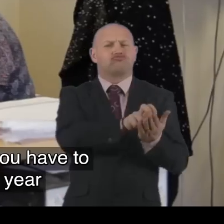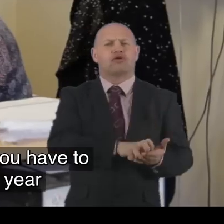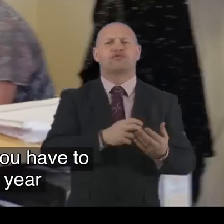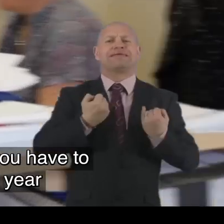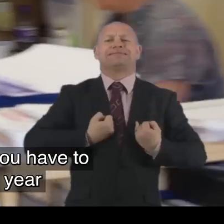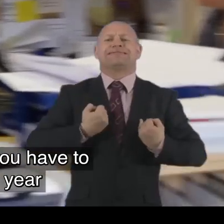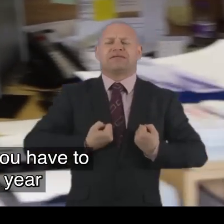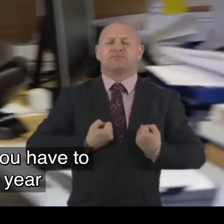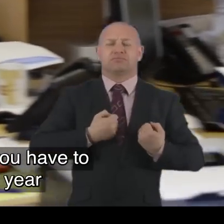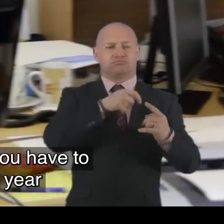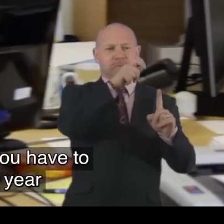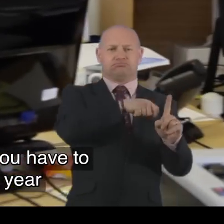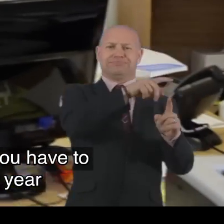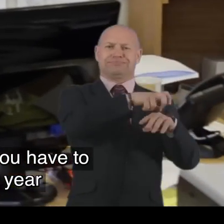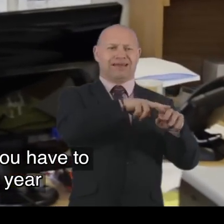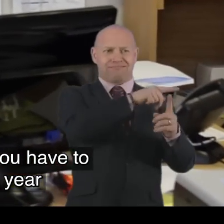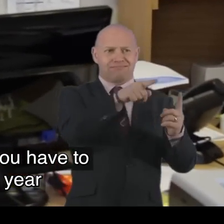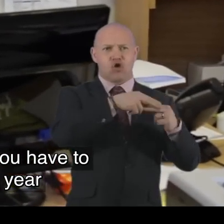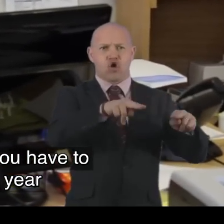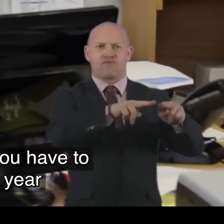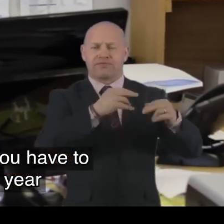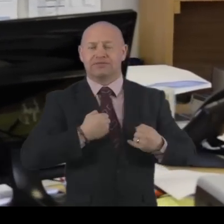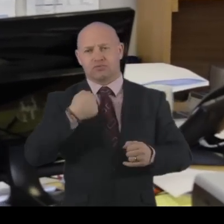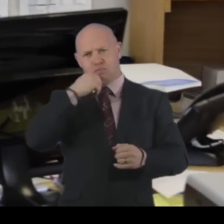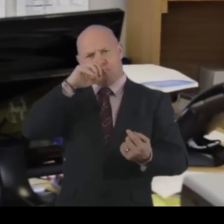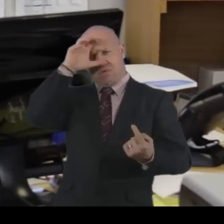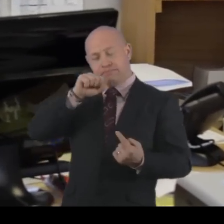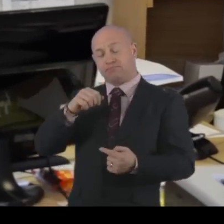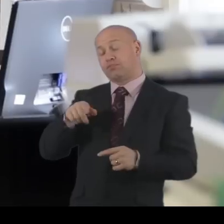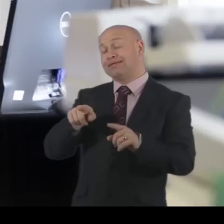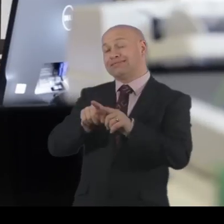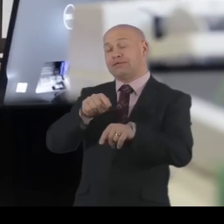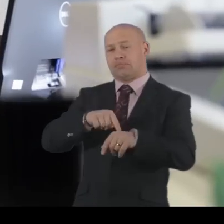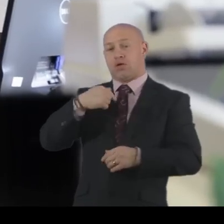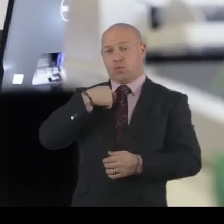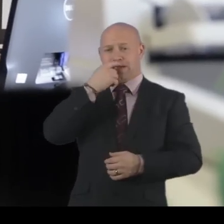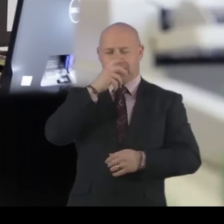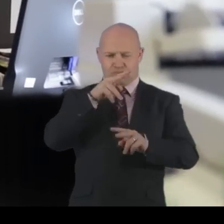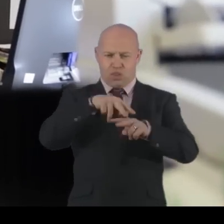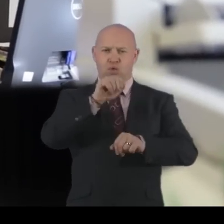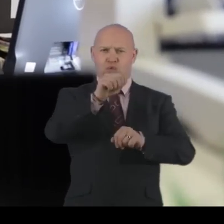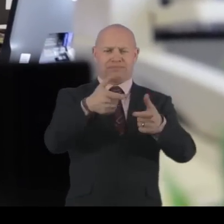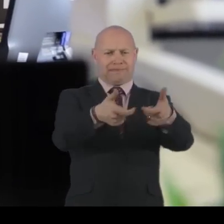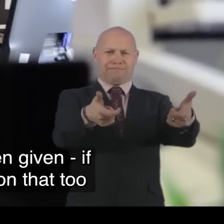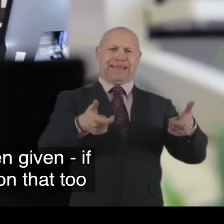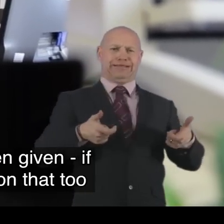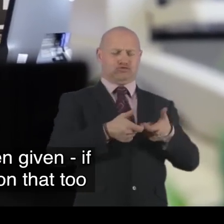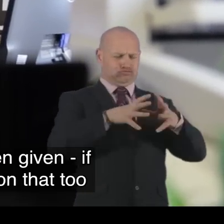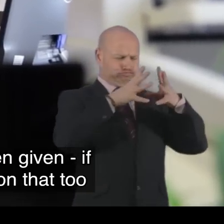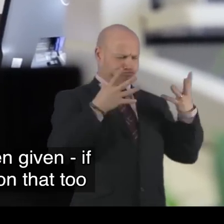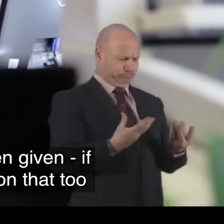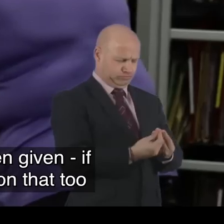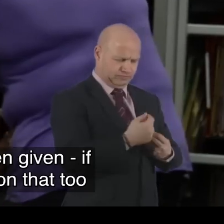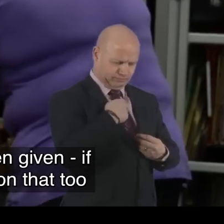Because you have to have a record within the full year. It's not just individual times. So we'll keep that in mind. We also can look at your